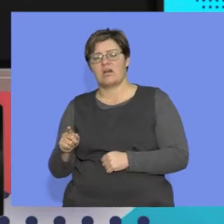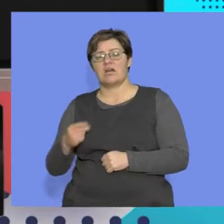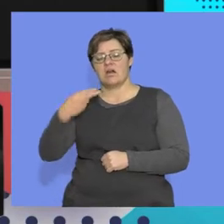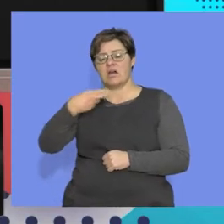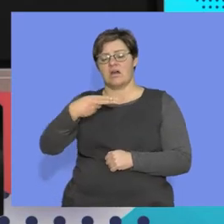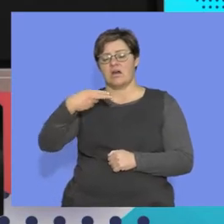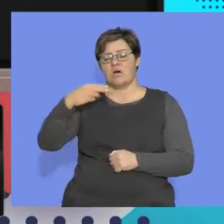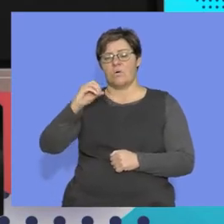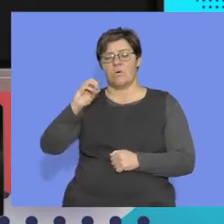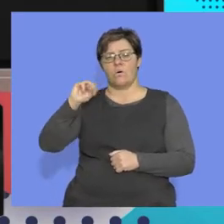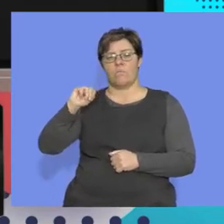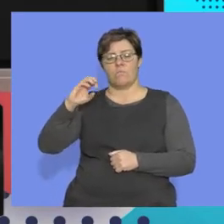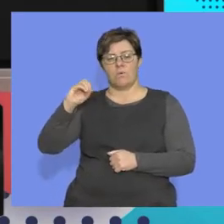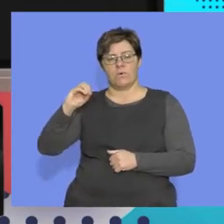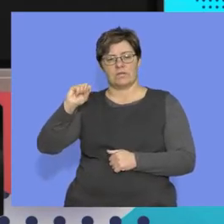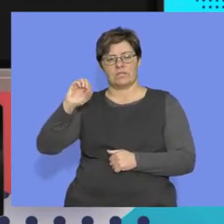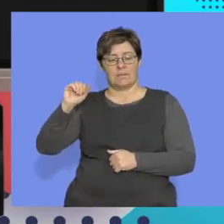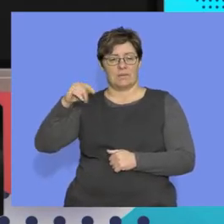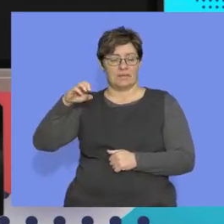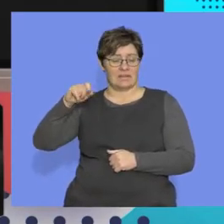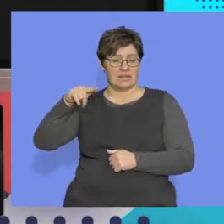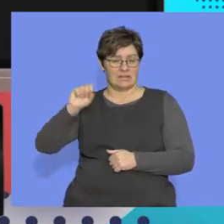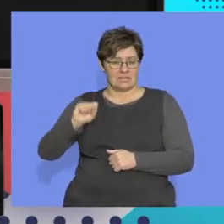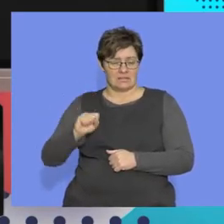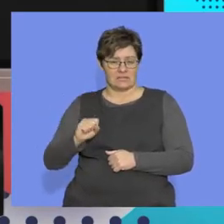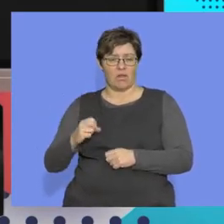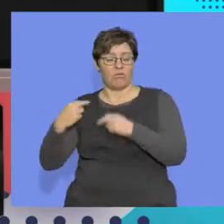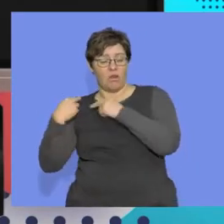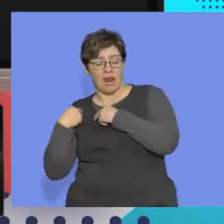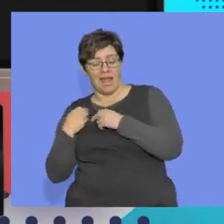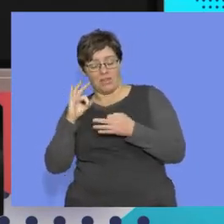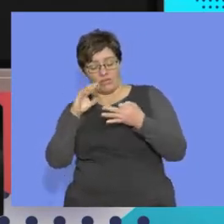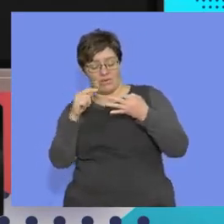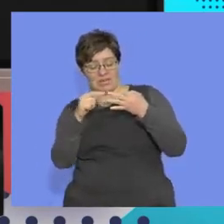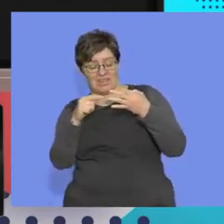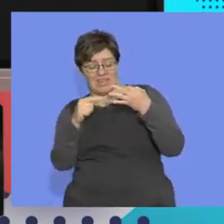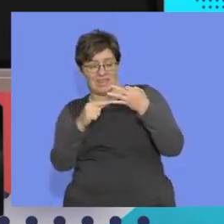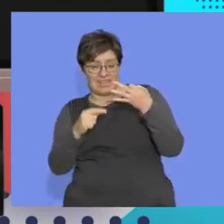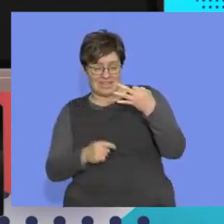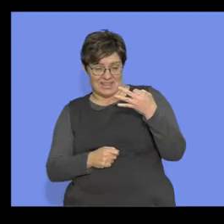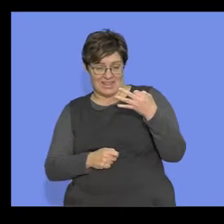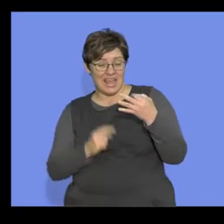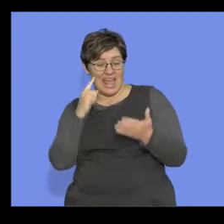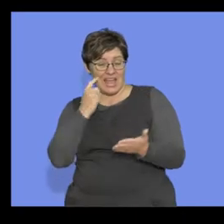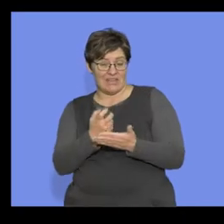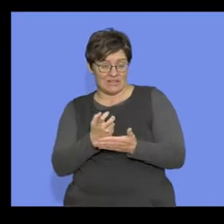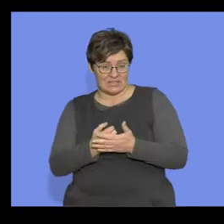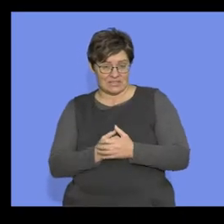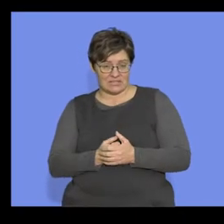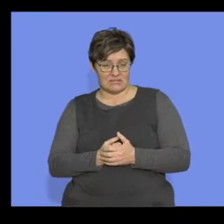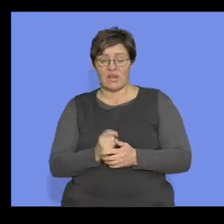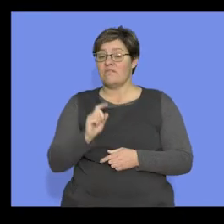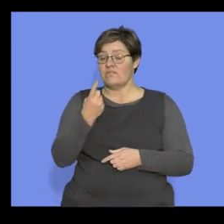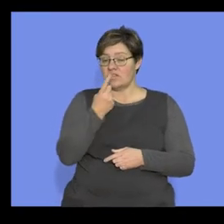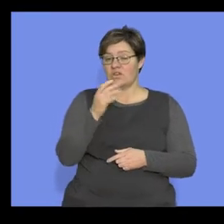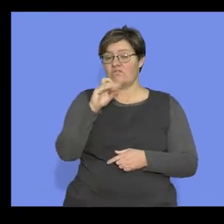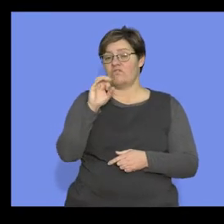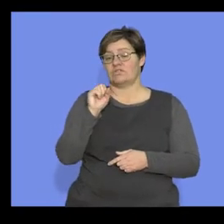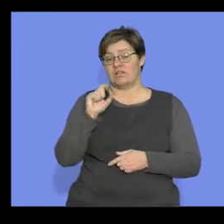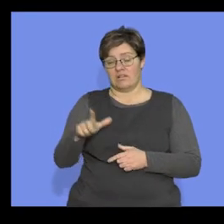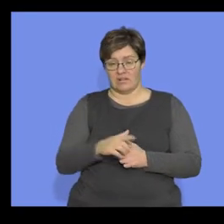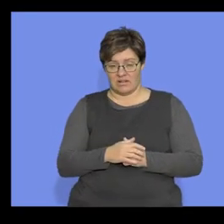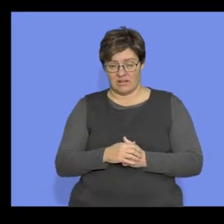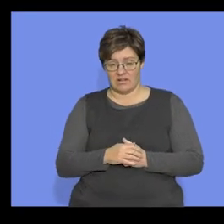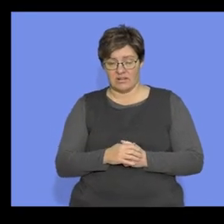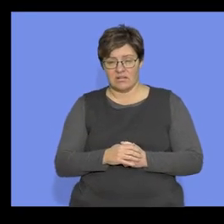homo sapiens today, we rely on three sets of evidence. Now, the first set of evidence is fossil evidence. And you